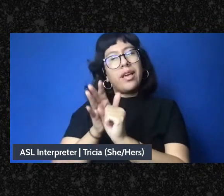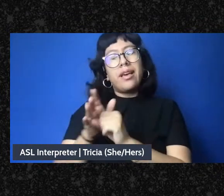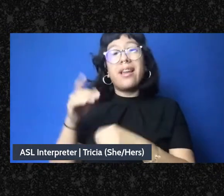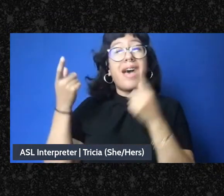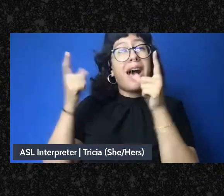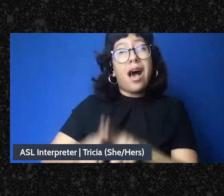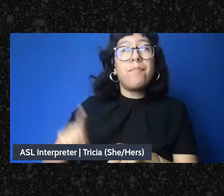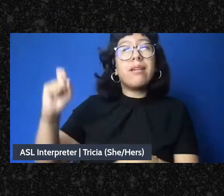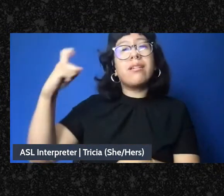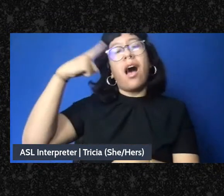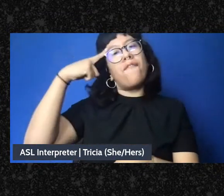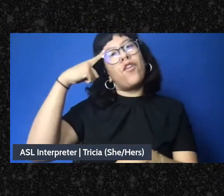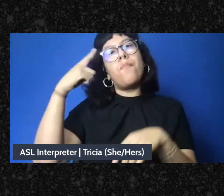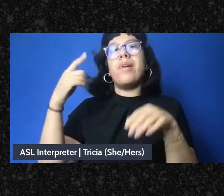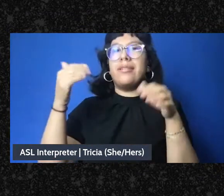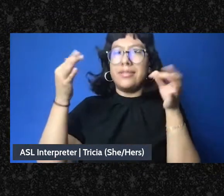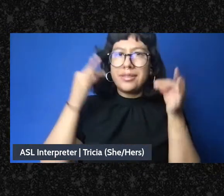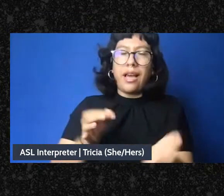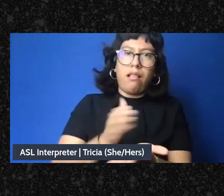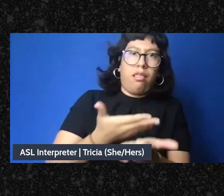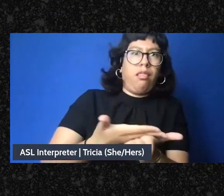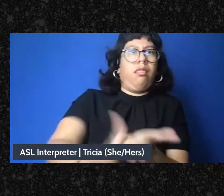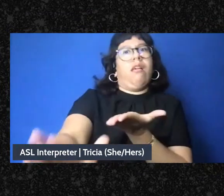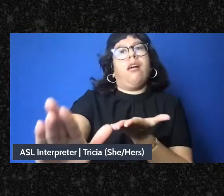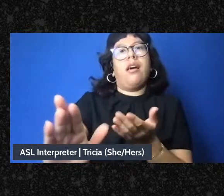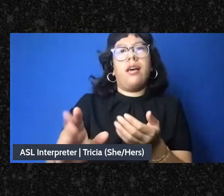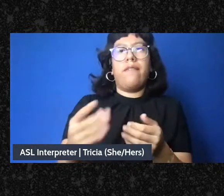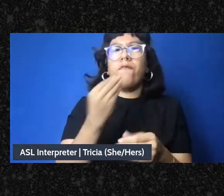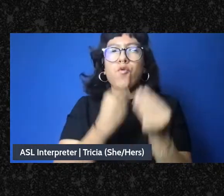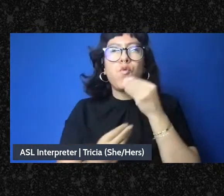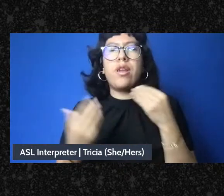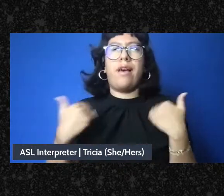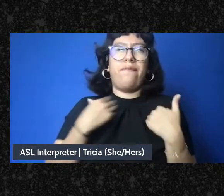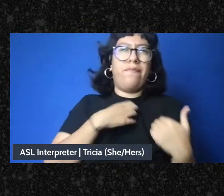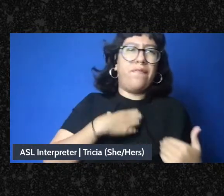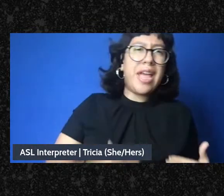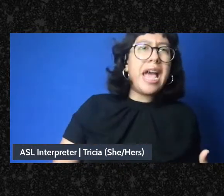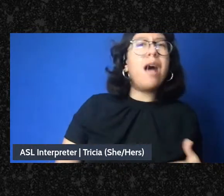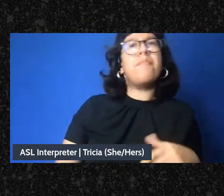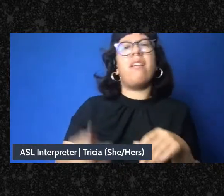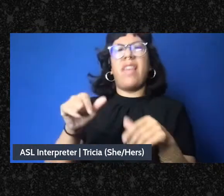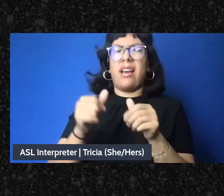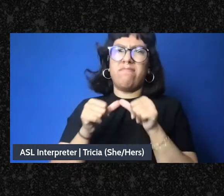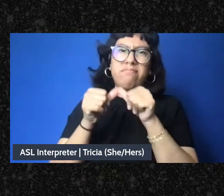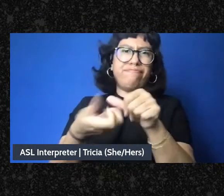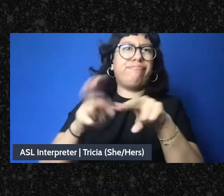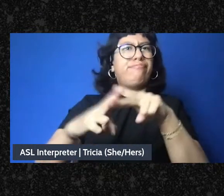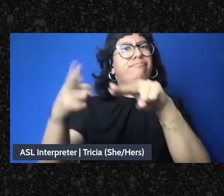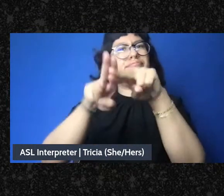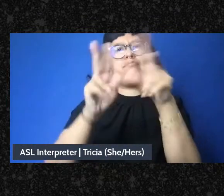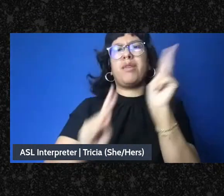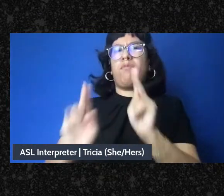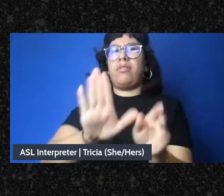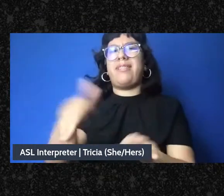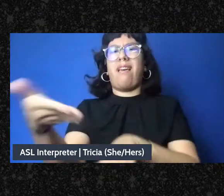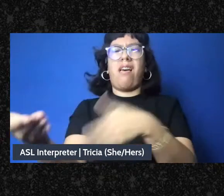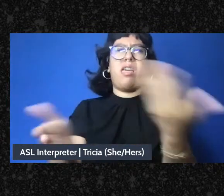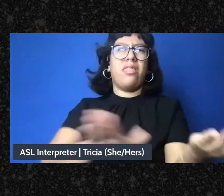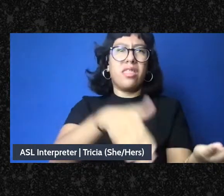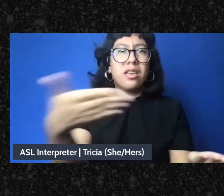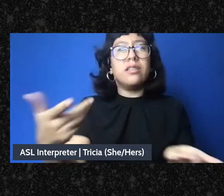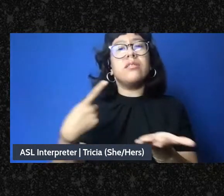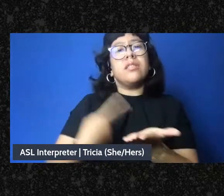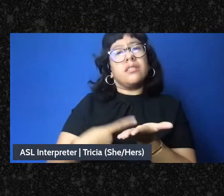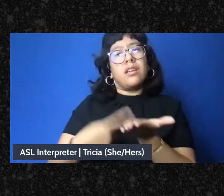in oxygen that is creating a slow strangulation of folks to their deaths. So a discussion about mutual aid